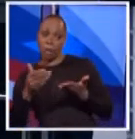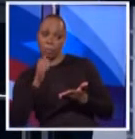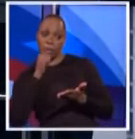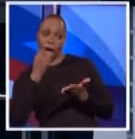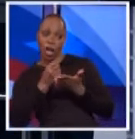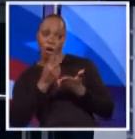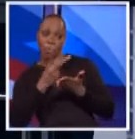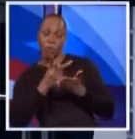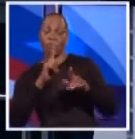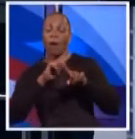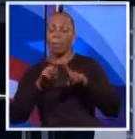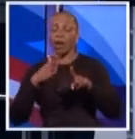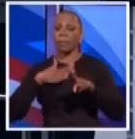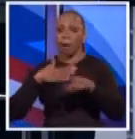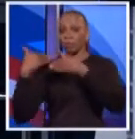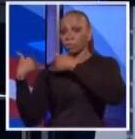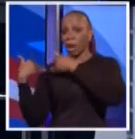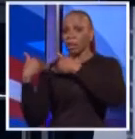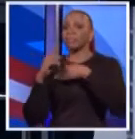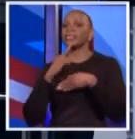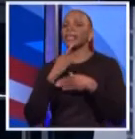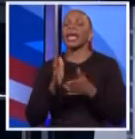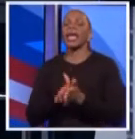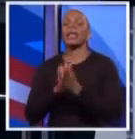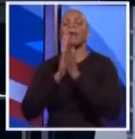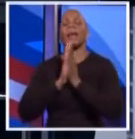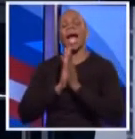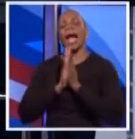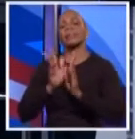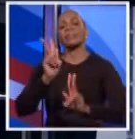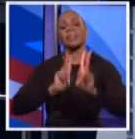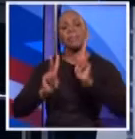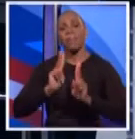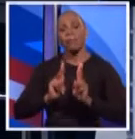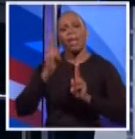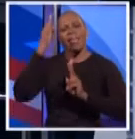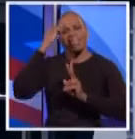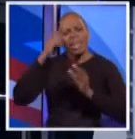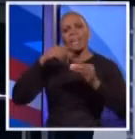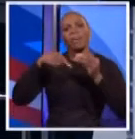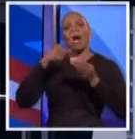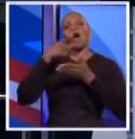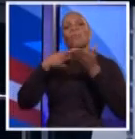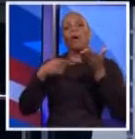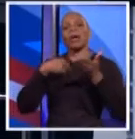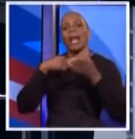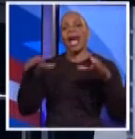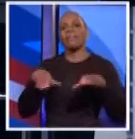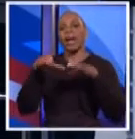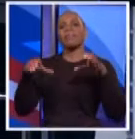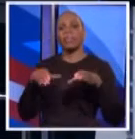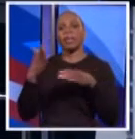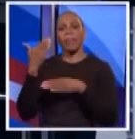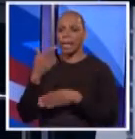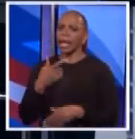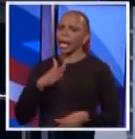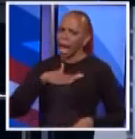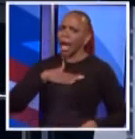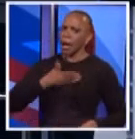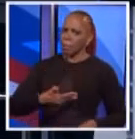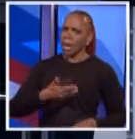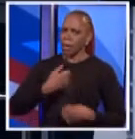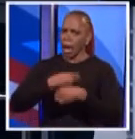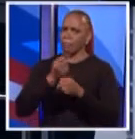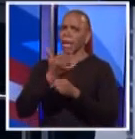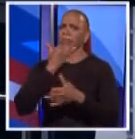taken these jobs very seriously, and I'm asking the public to think about what I've done and balance. I said I've made mistakes, but I made a